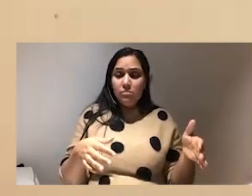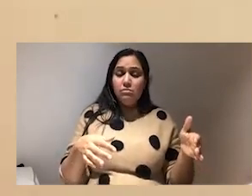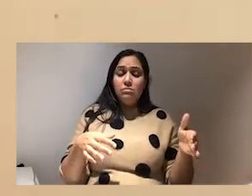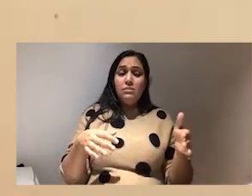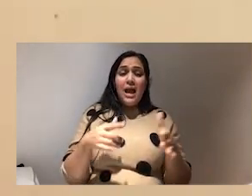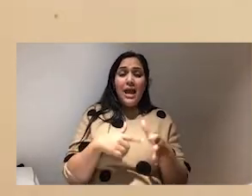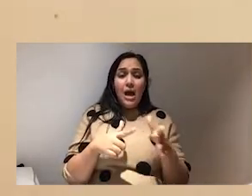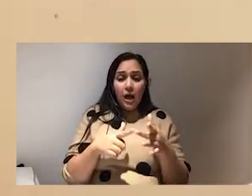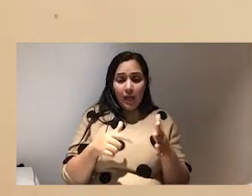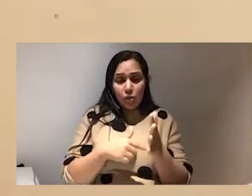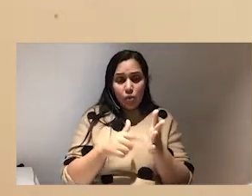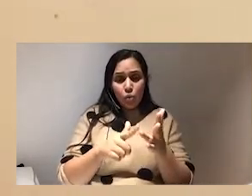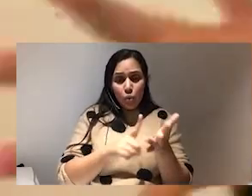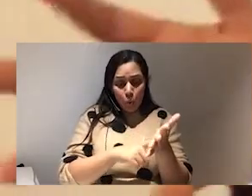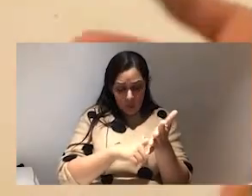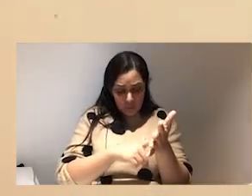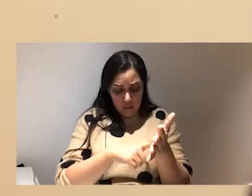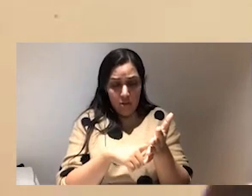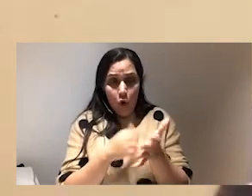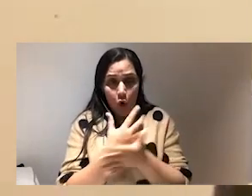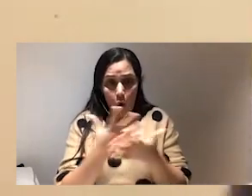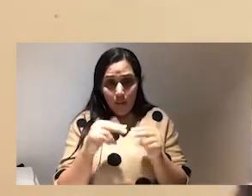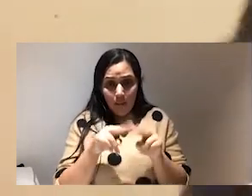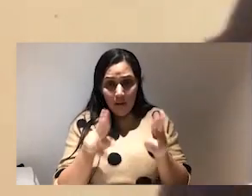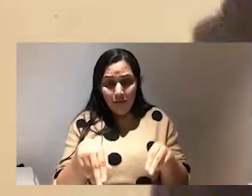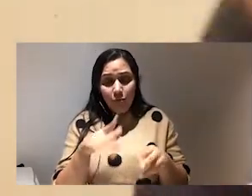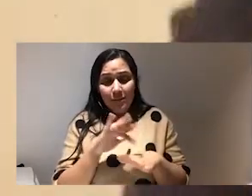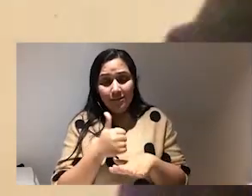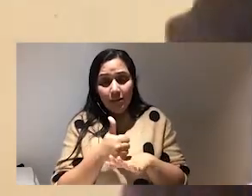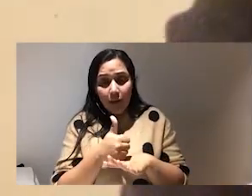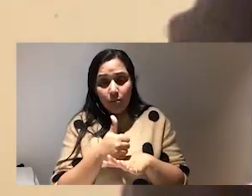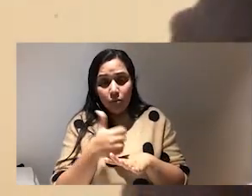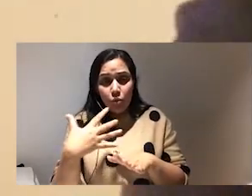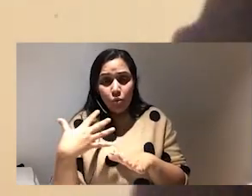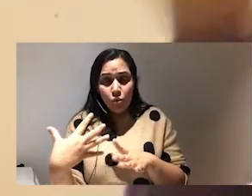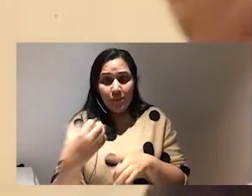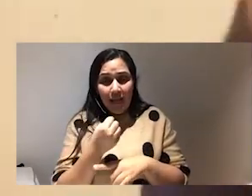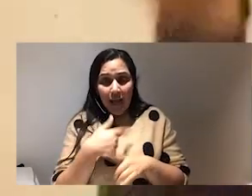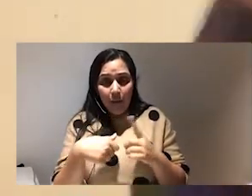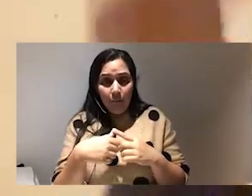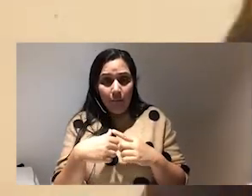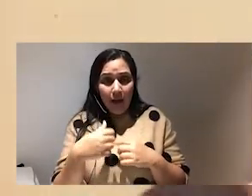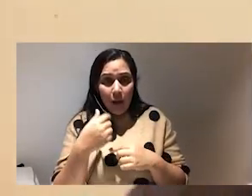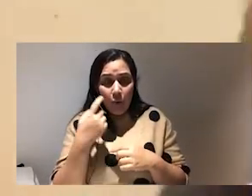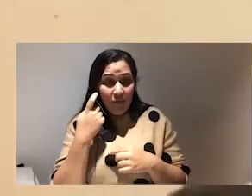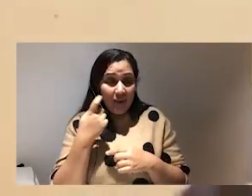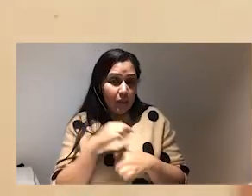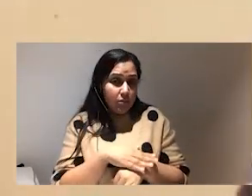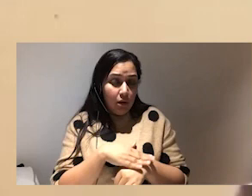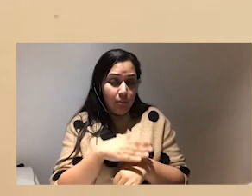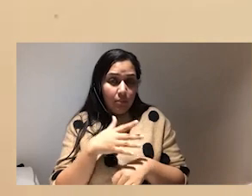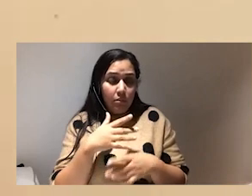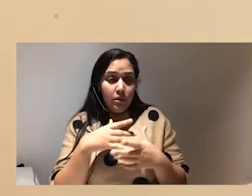tools on a lot of these platforms are set up to like take up our our thinking time are set up to make us more